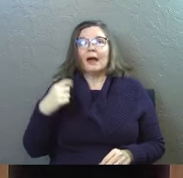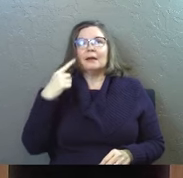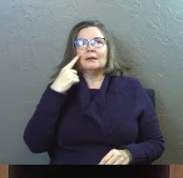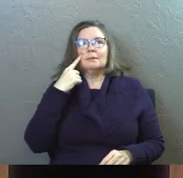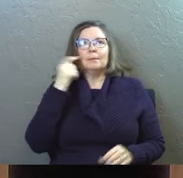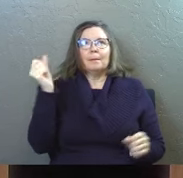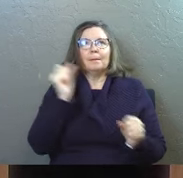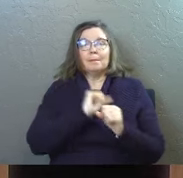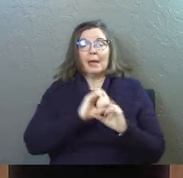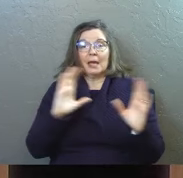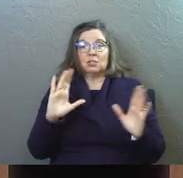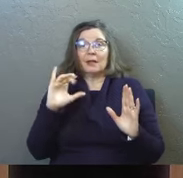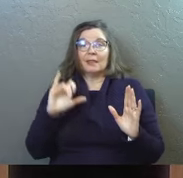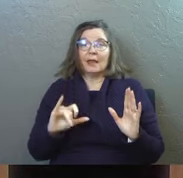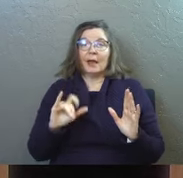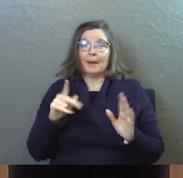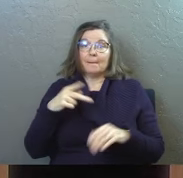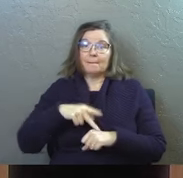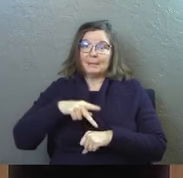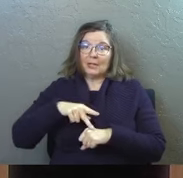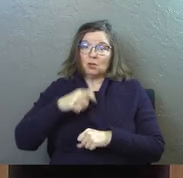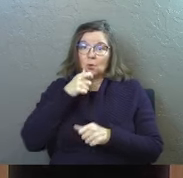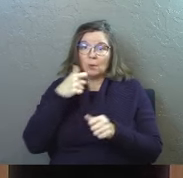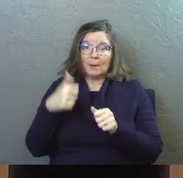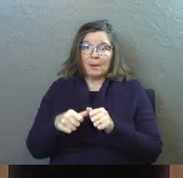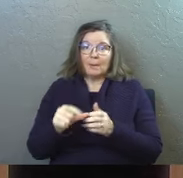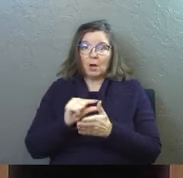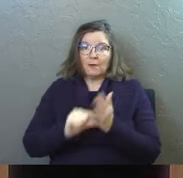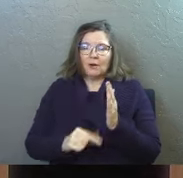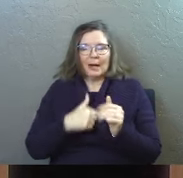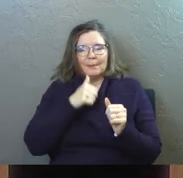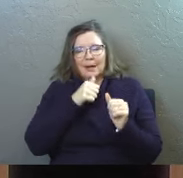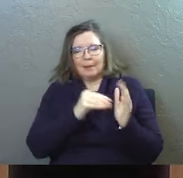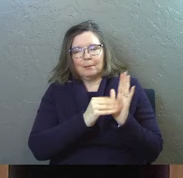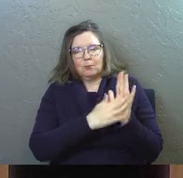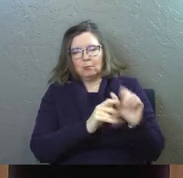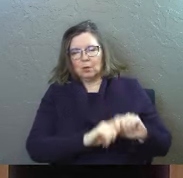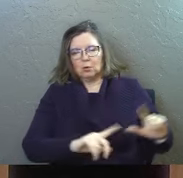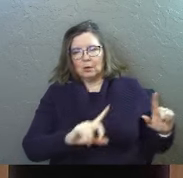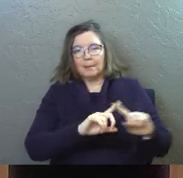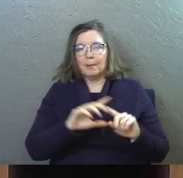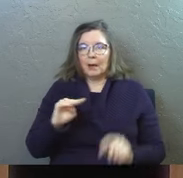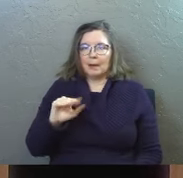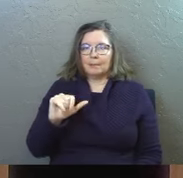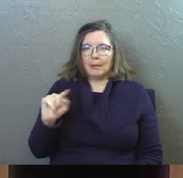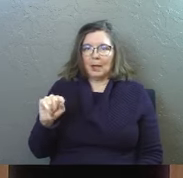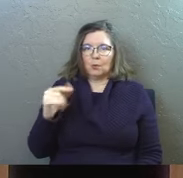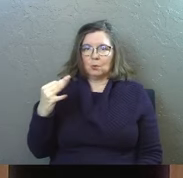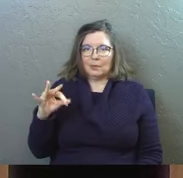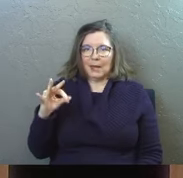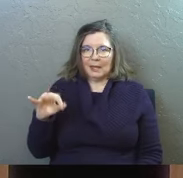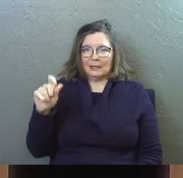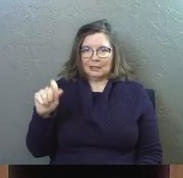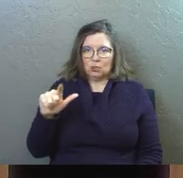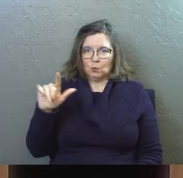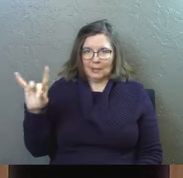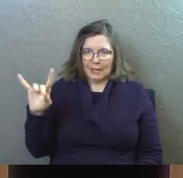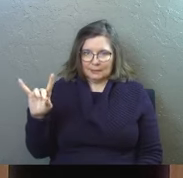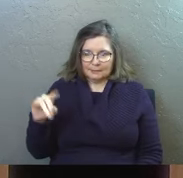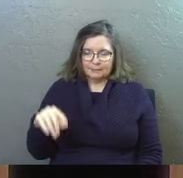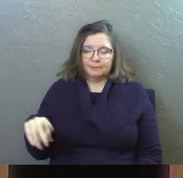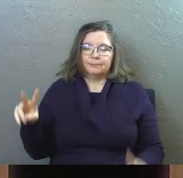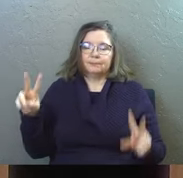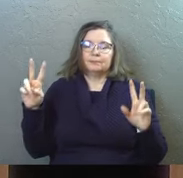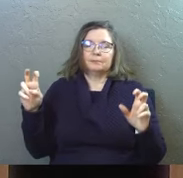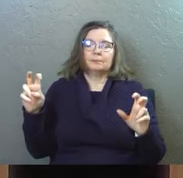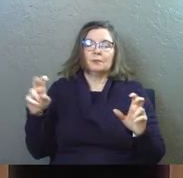can imagine is that Peter is remembering a verse and I'm not going to put it on your screens but it's Matthew 19 28 if you're taking notes